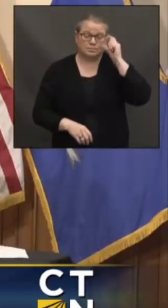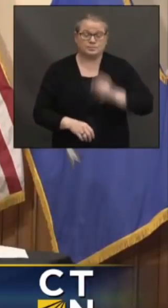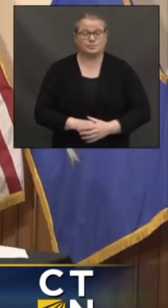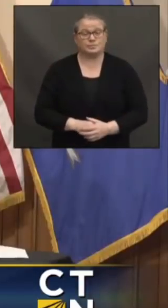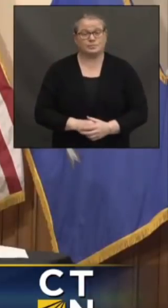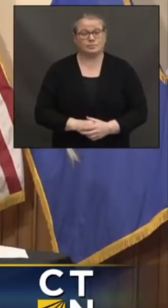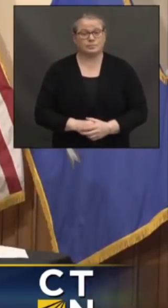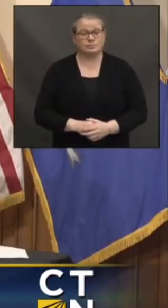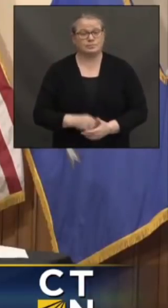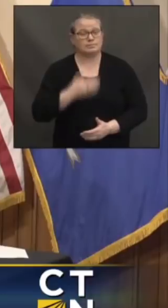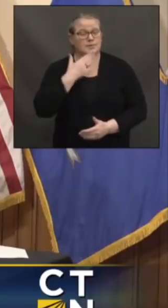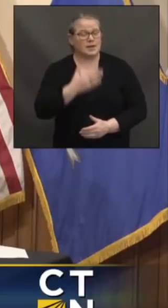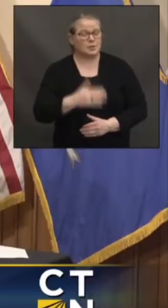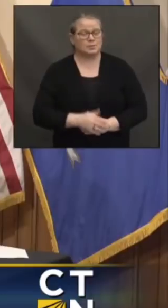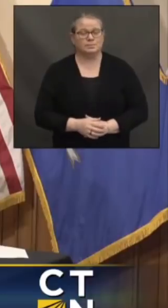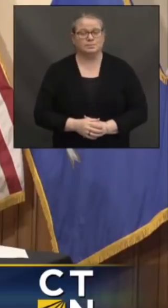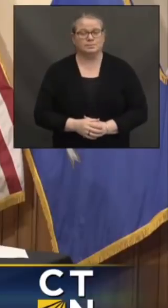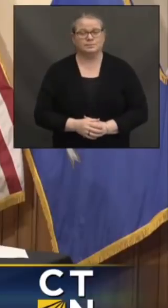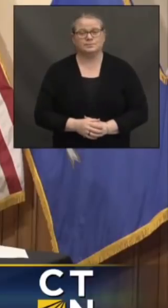Thanks.